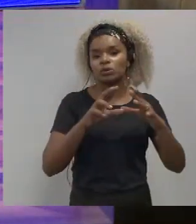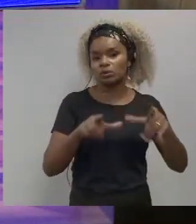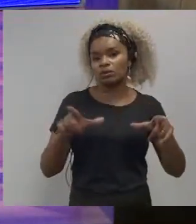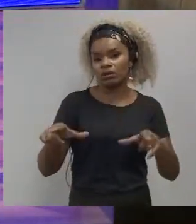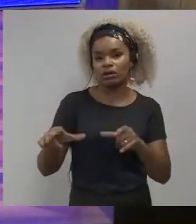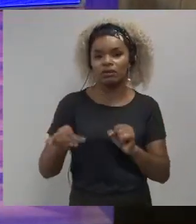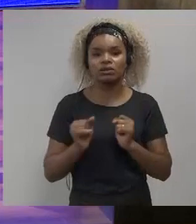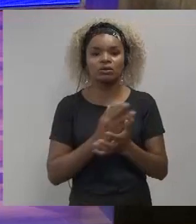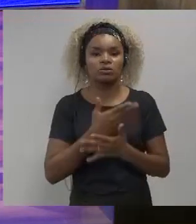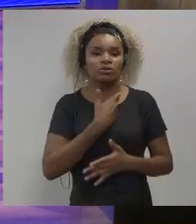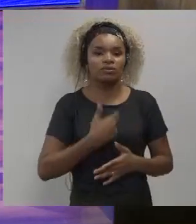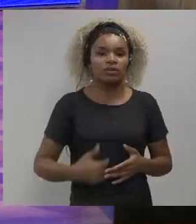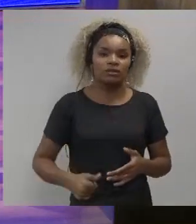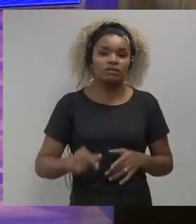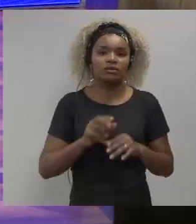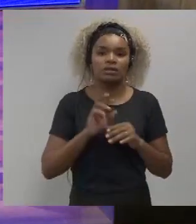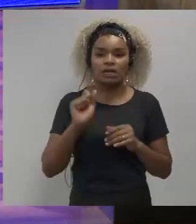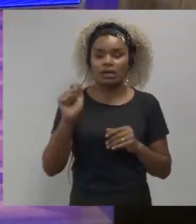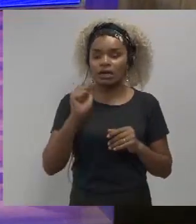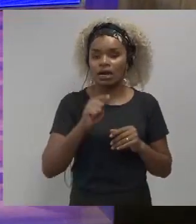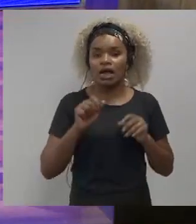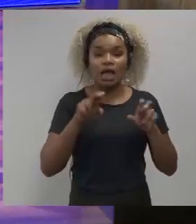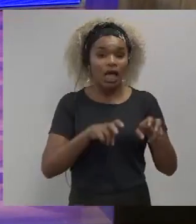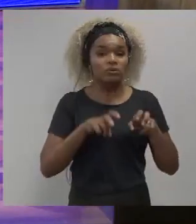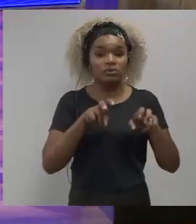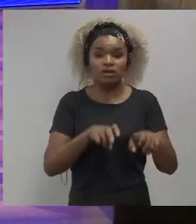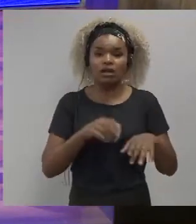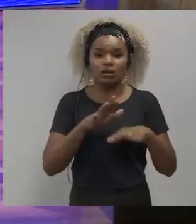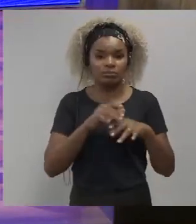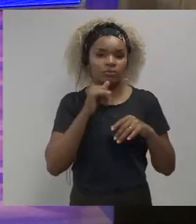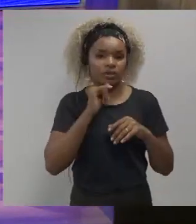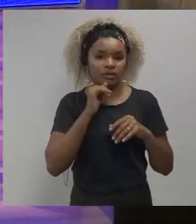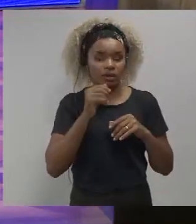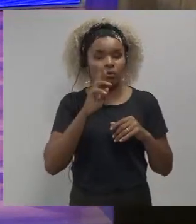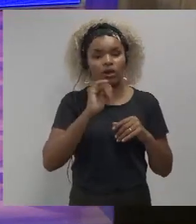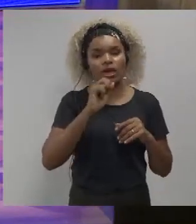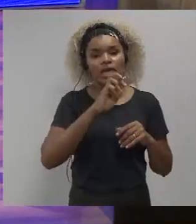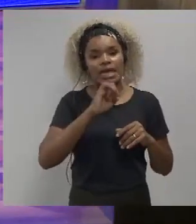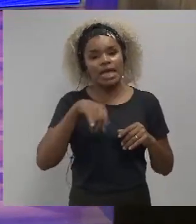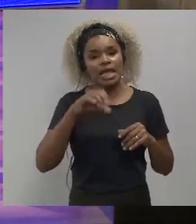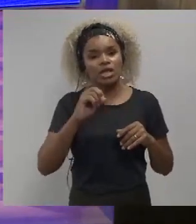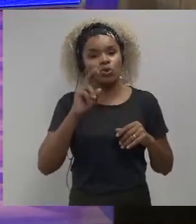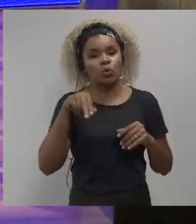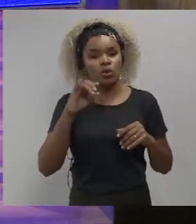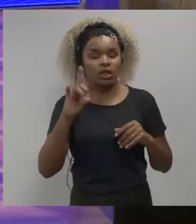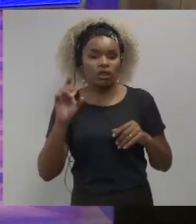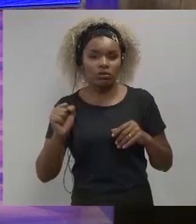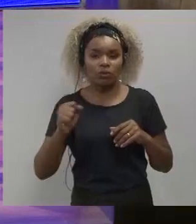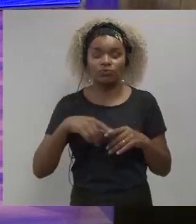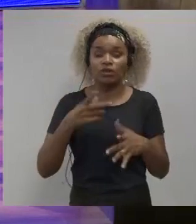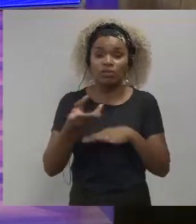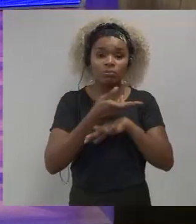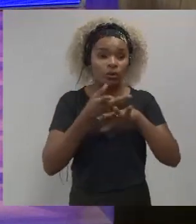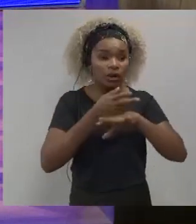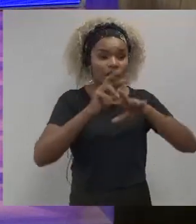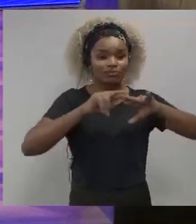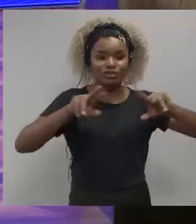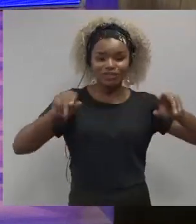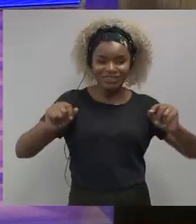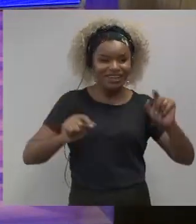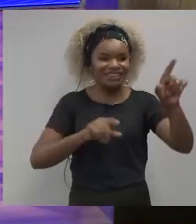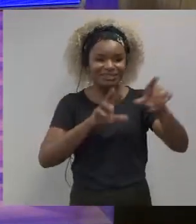and Australia for example but seeking diverse input starts not only within your teams